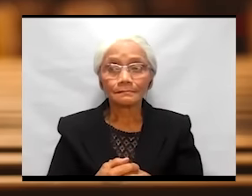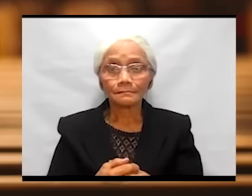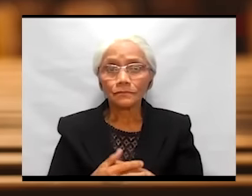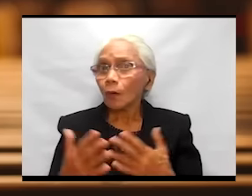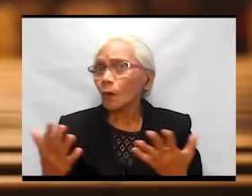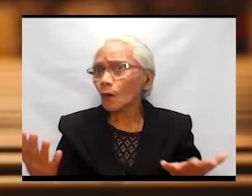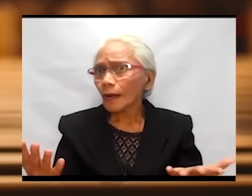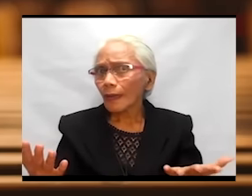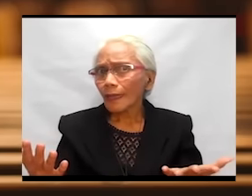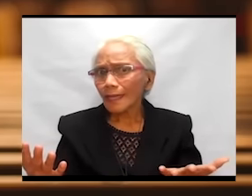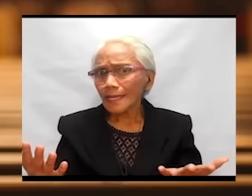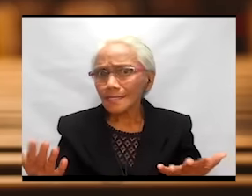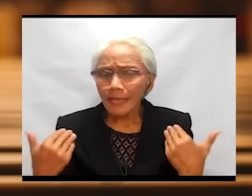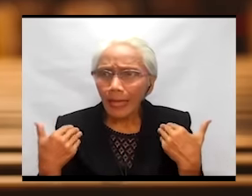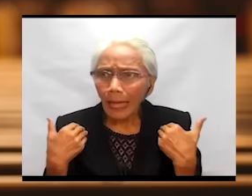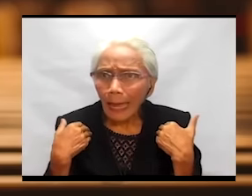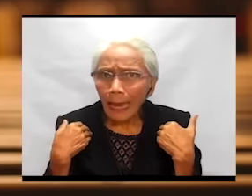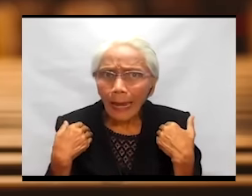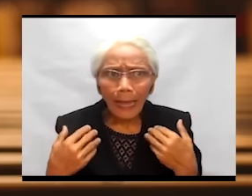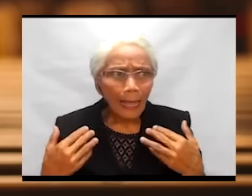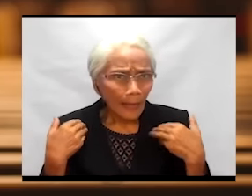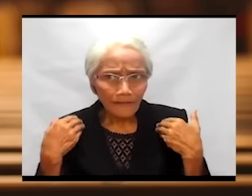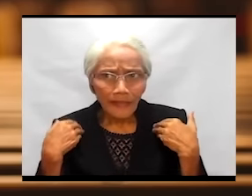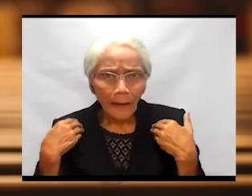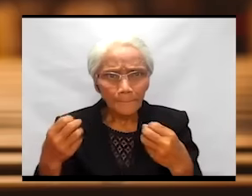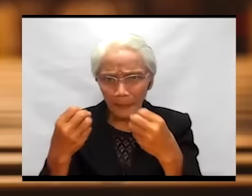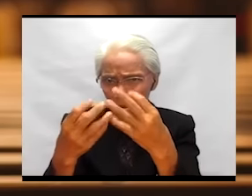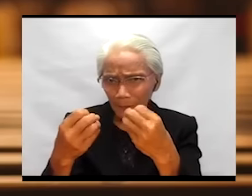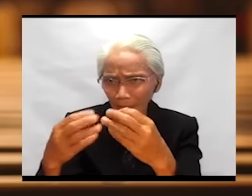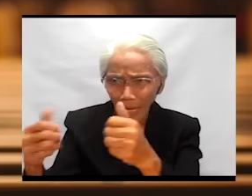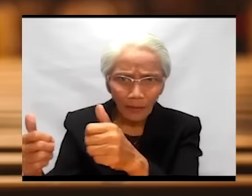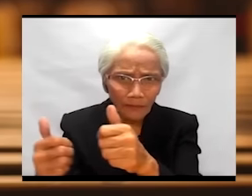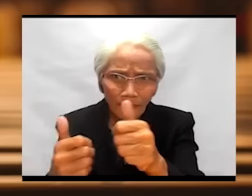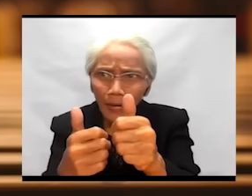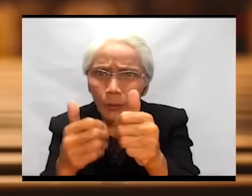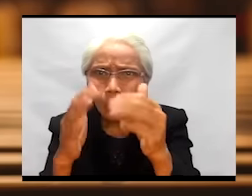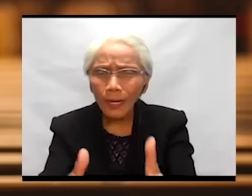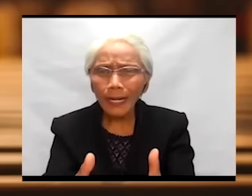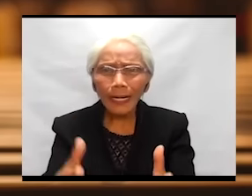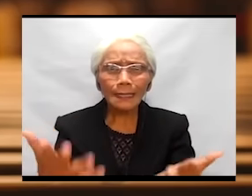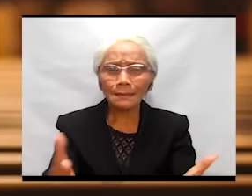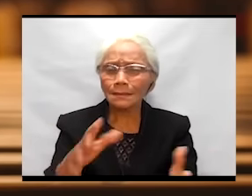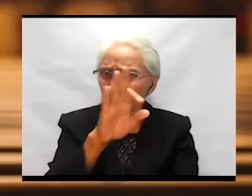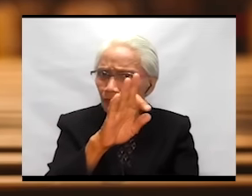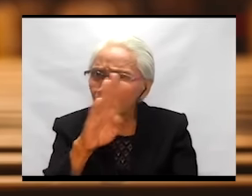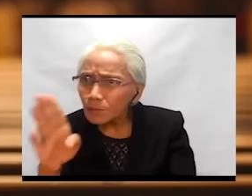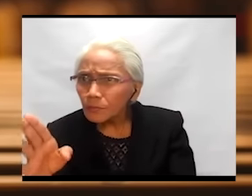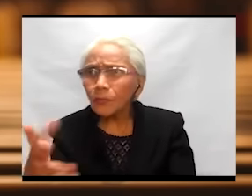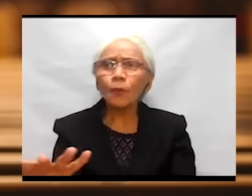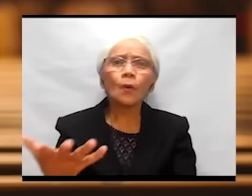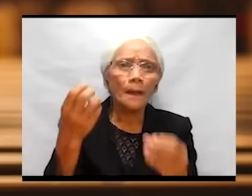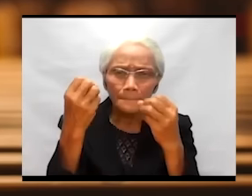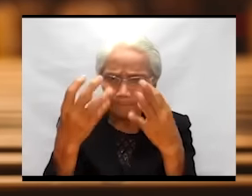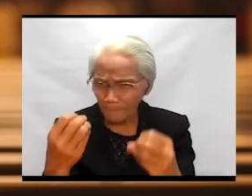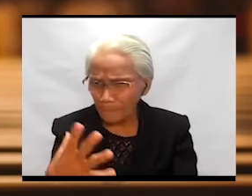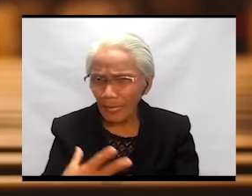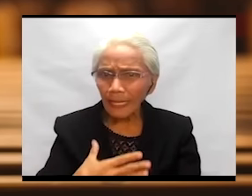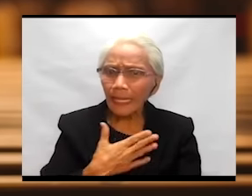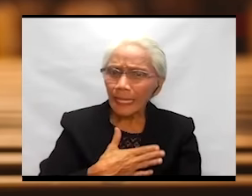Or is it in having as many followers on Facebook, many likes